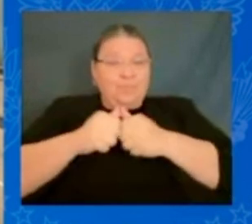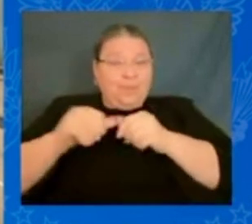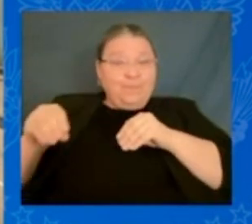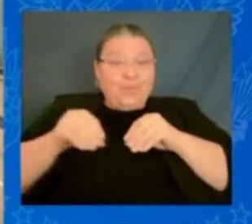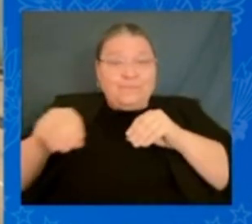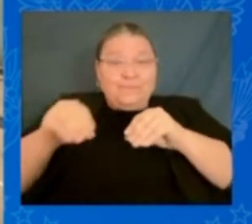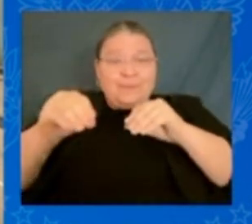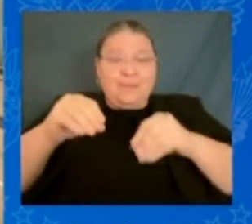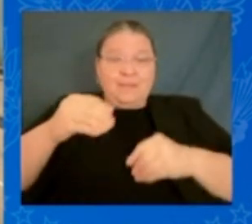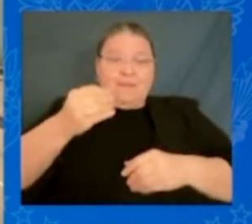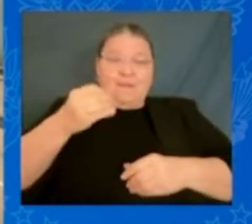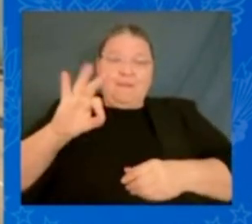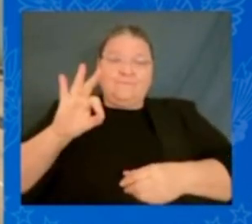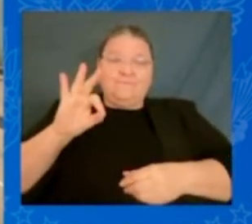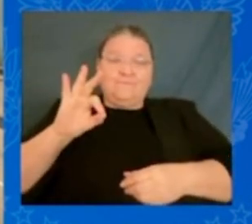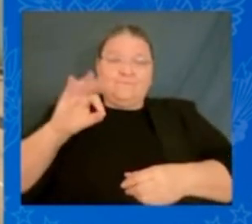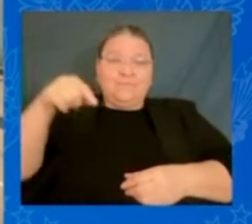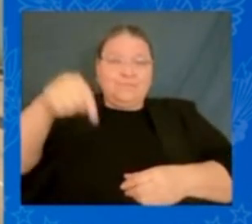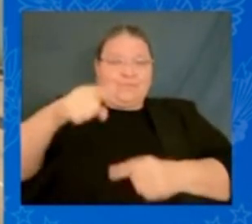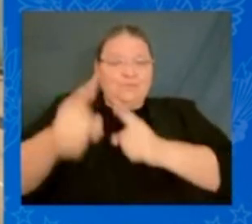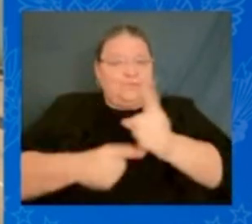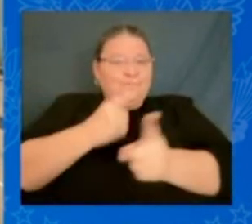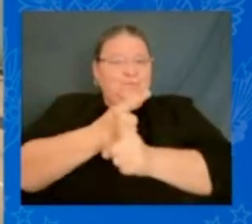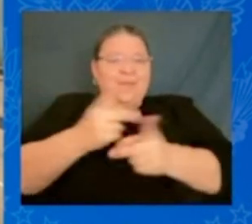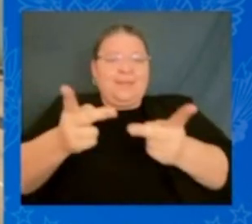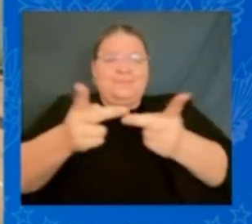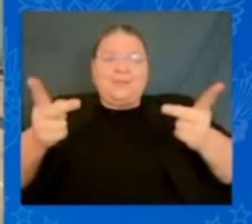right cue, then everybody will follow you?